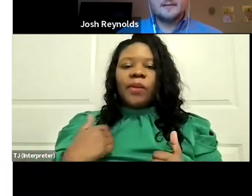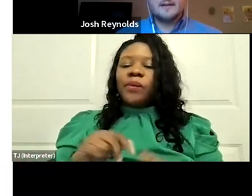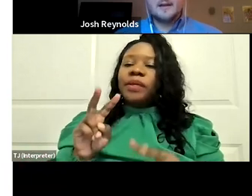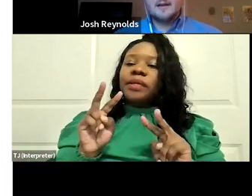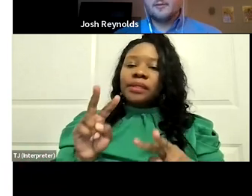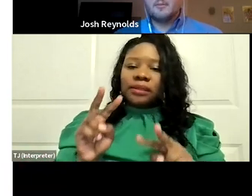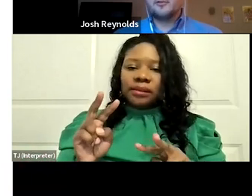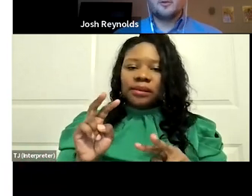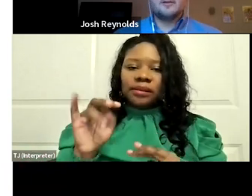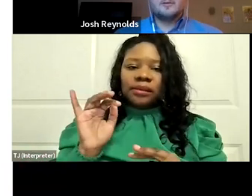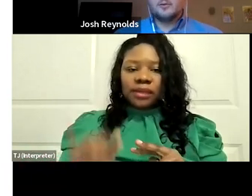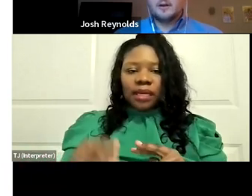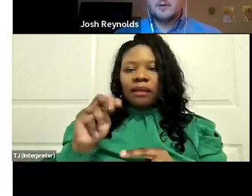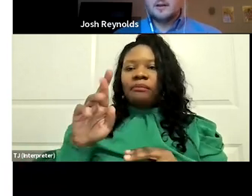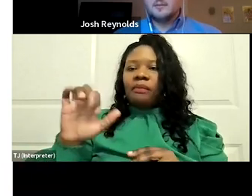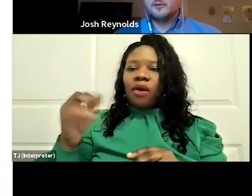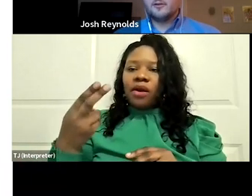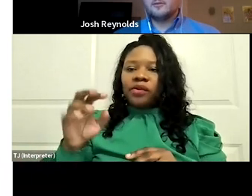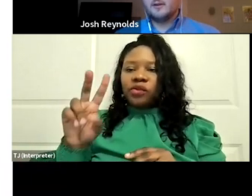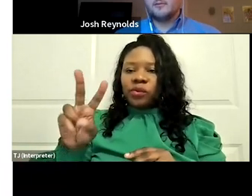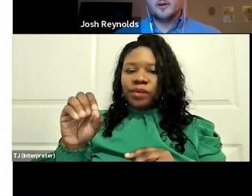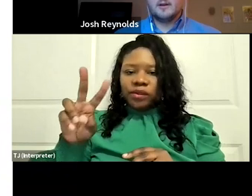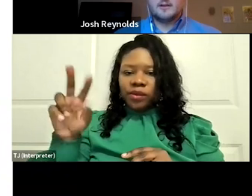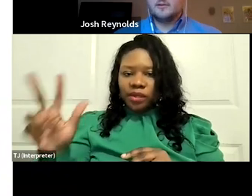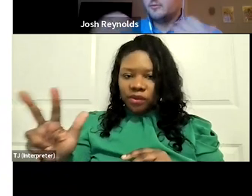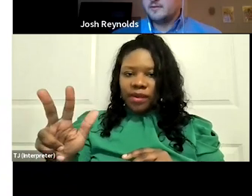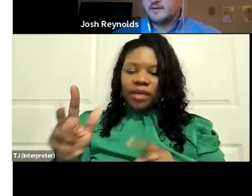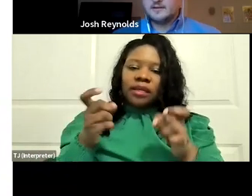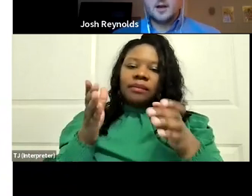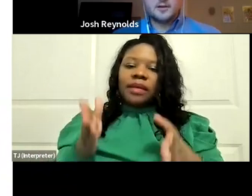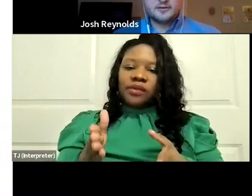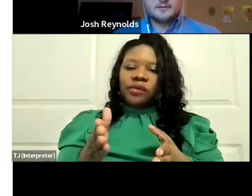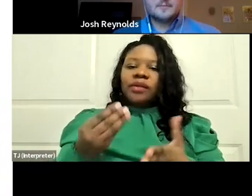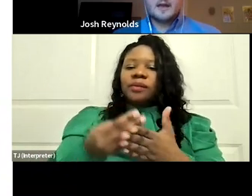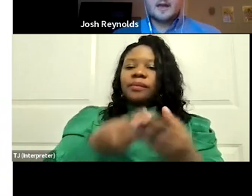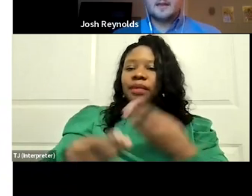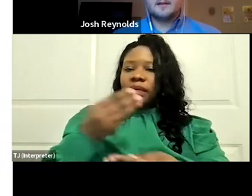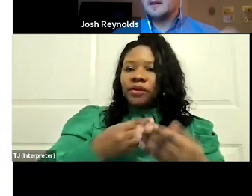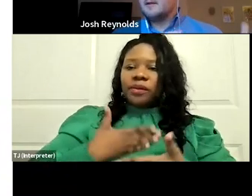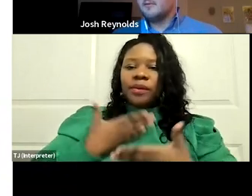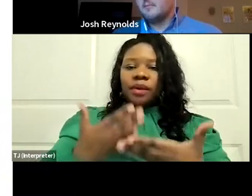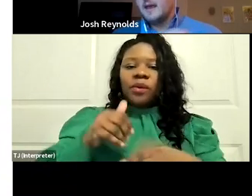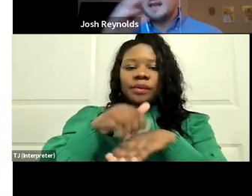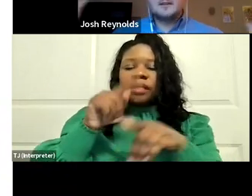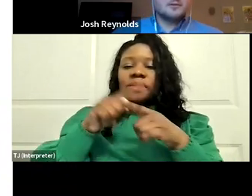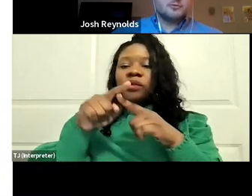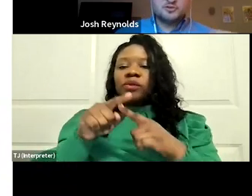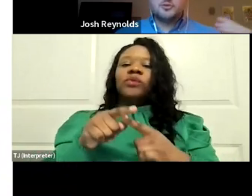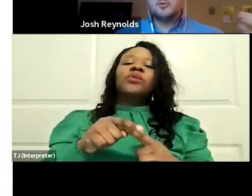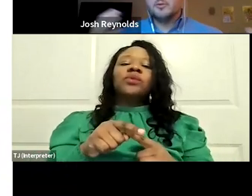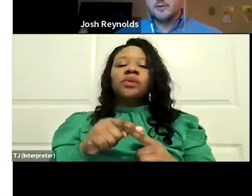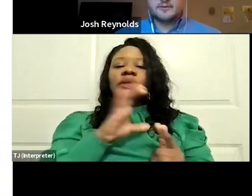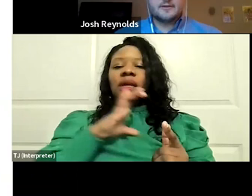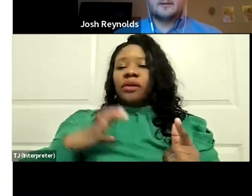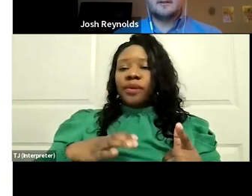that around March 2023, the administration budget recommendations will be sent out to Congress. And then from May through